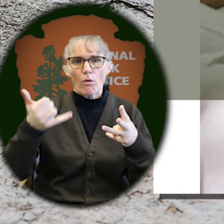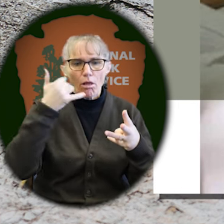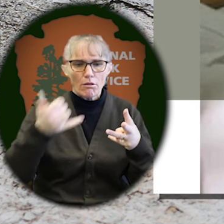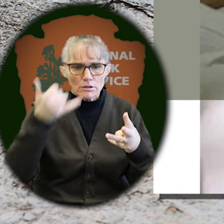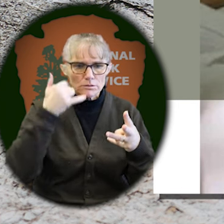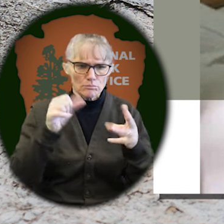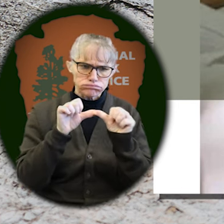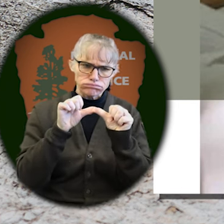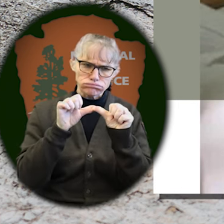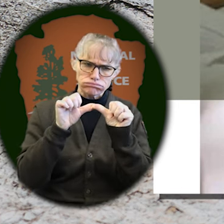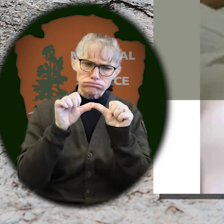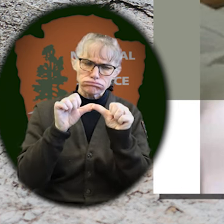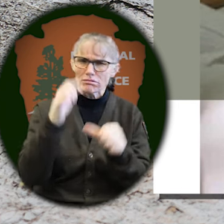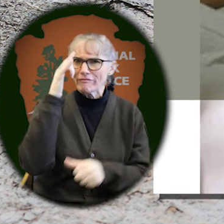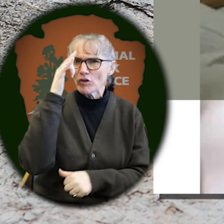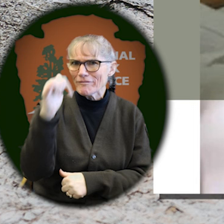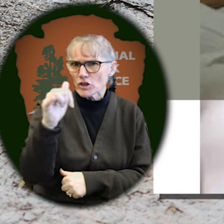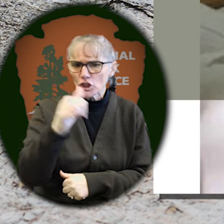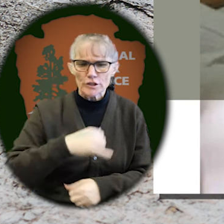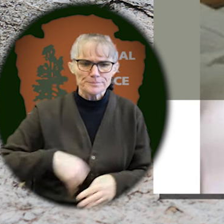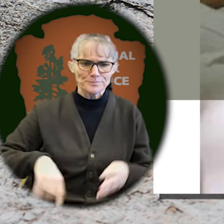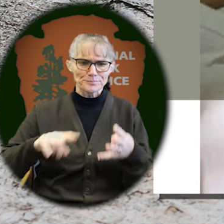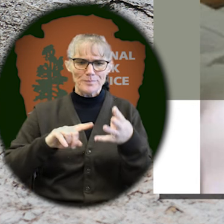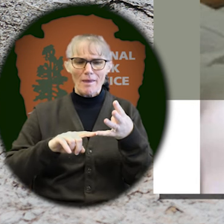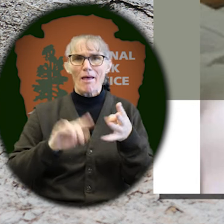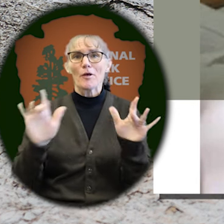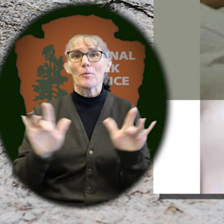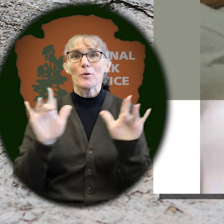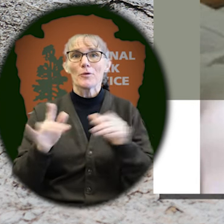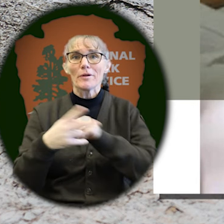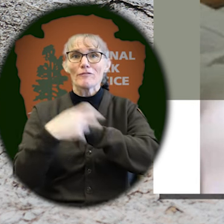nonstop, and also hacking.